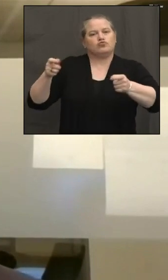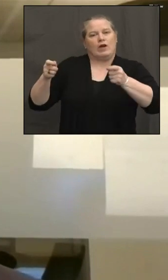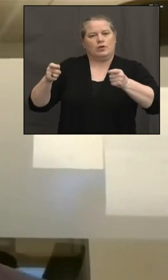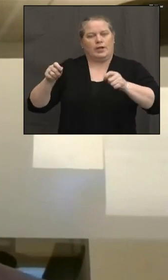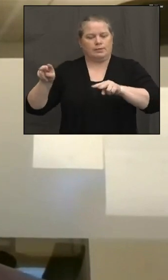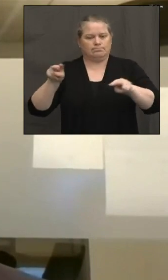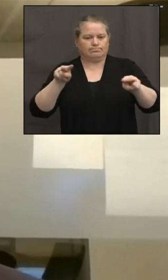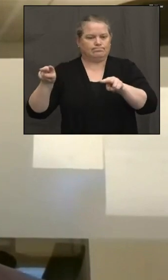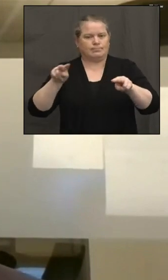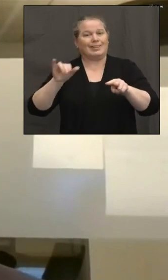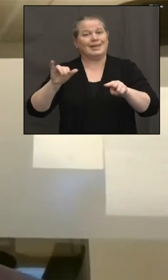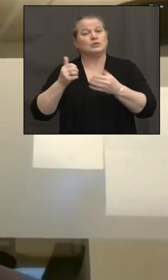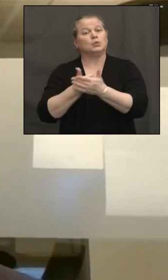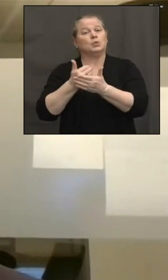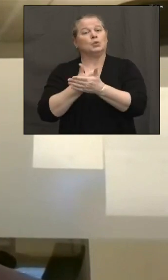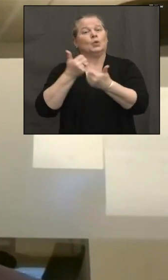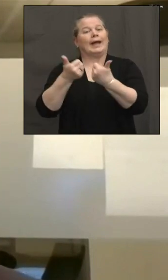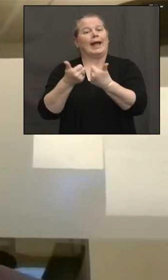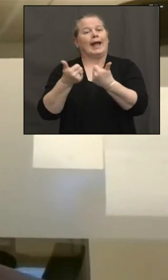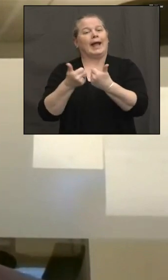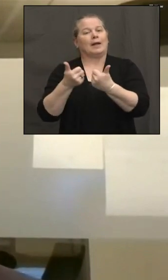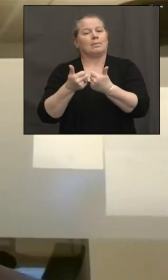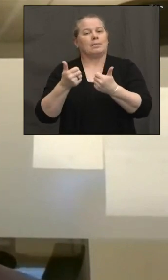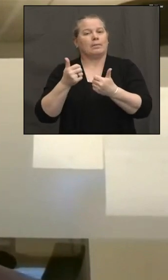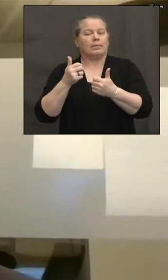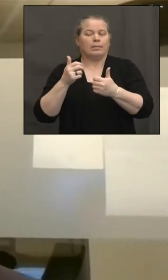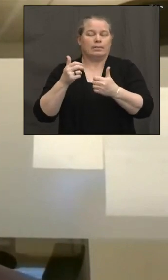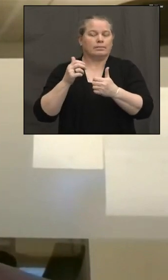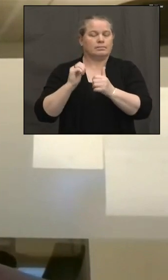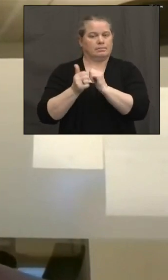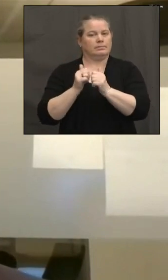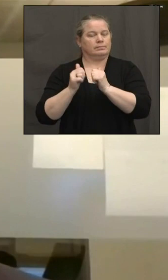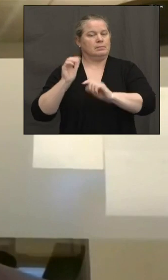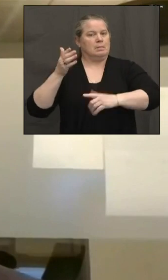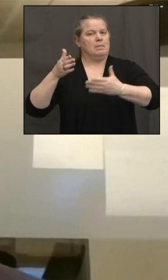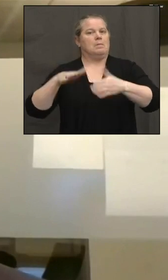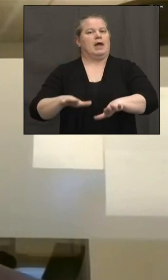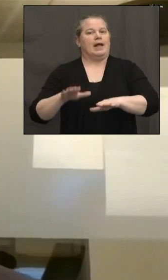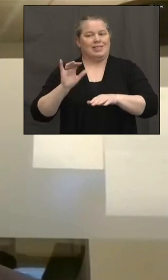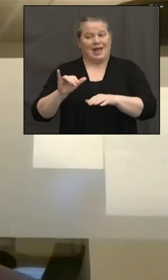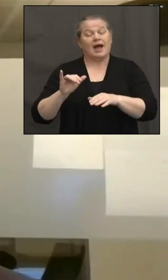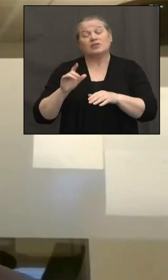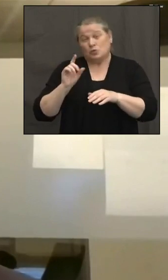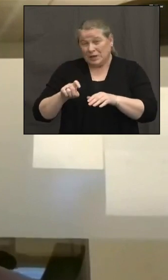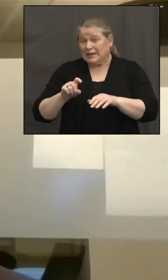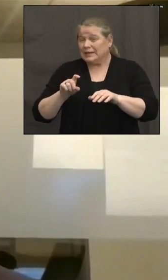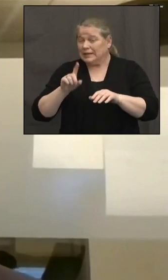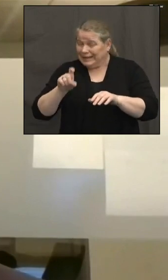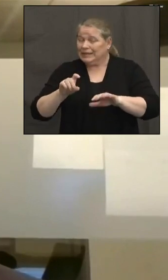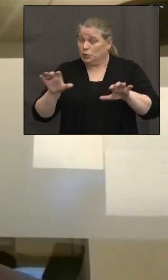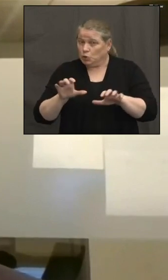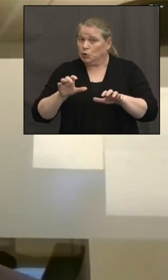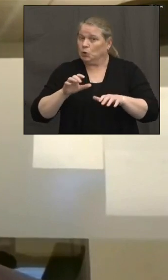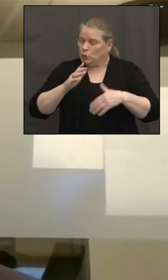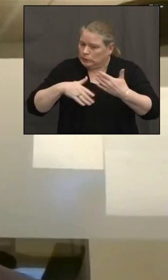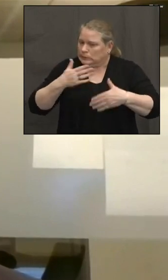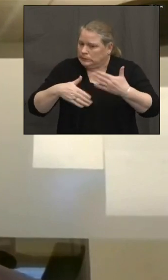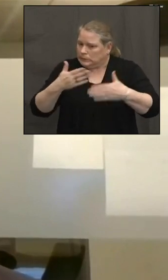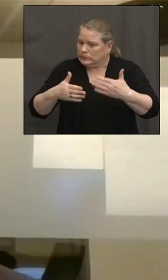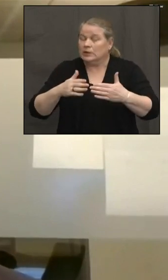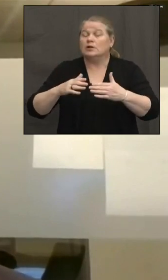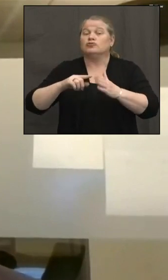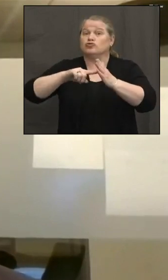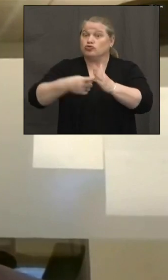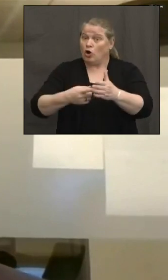in our state and what those regulations will be. So that all needs to happen before we can actually start taking bets. And that's not going to happen